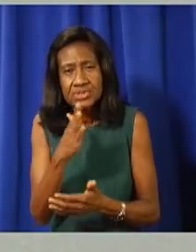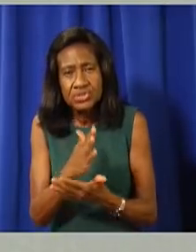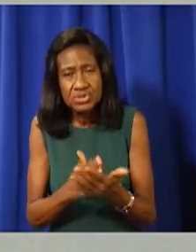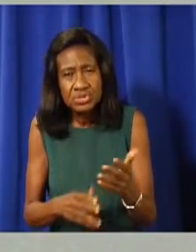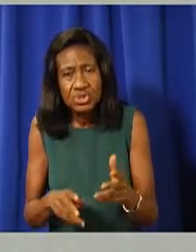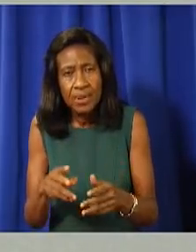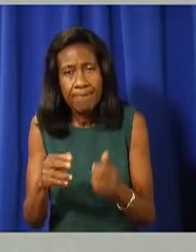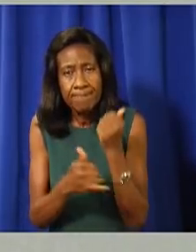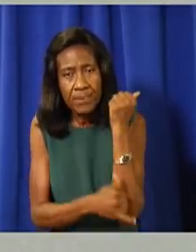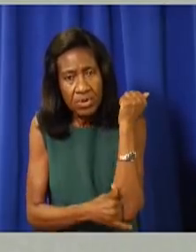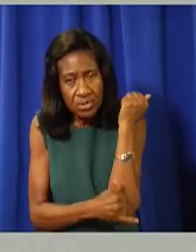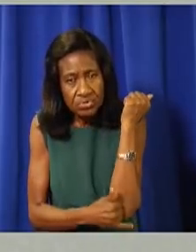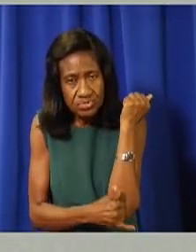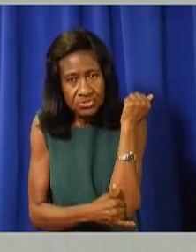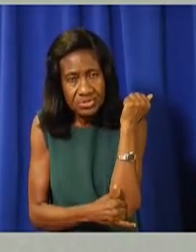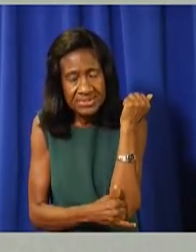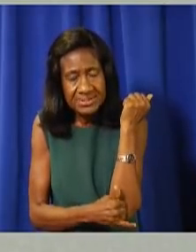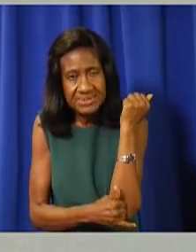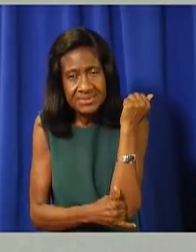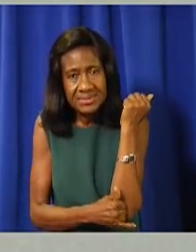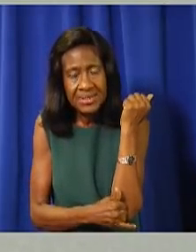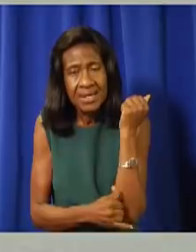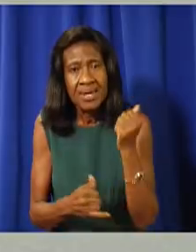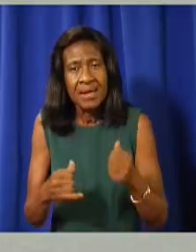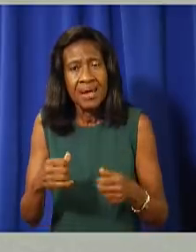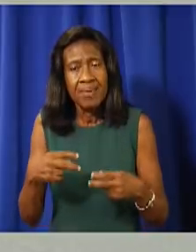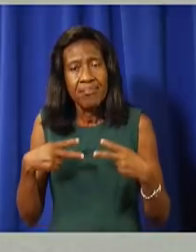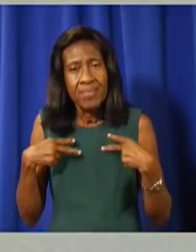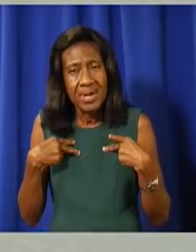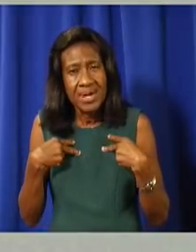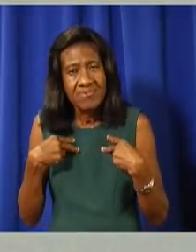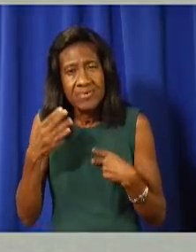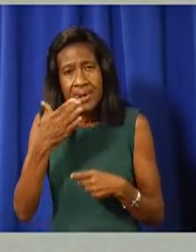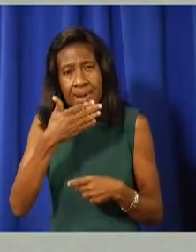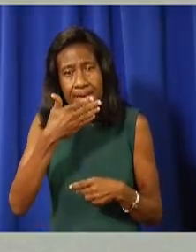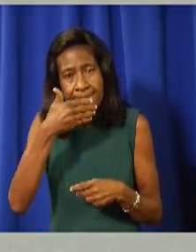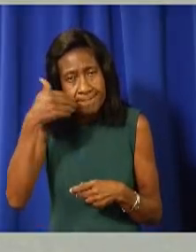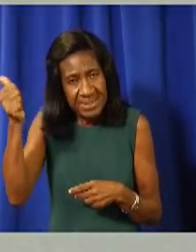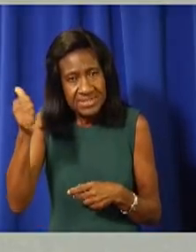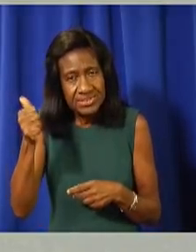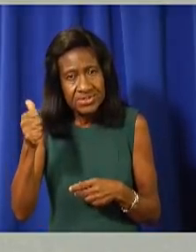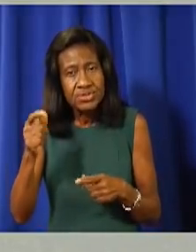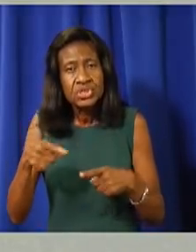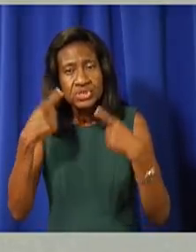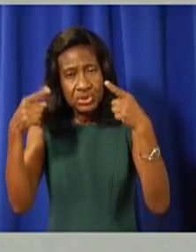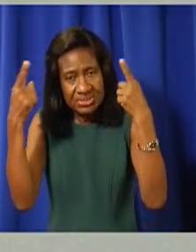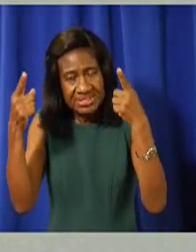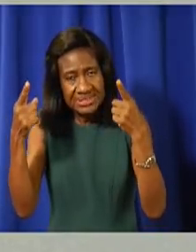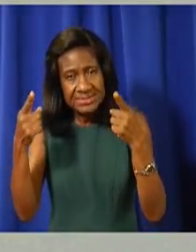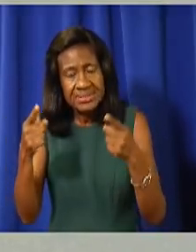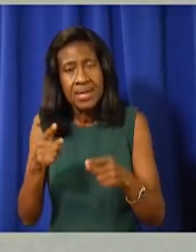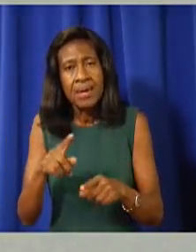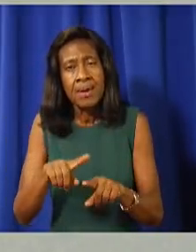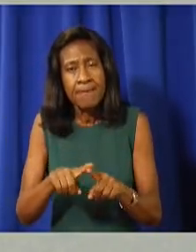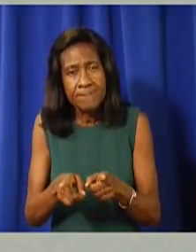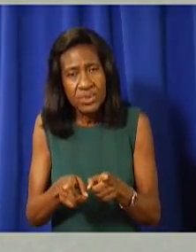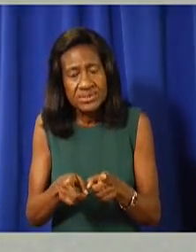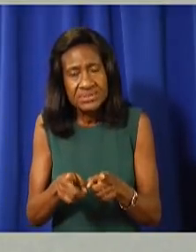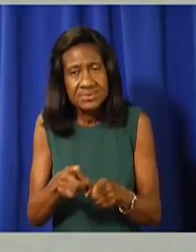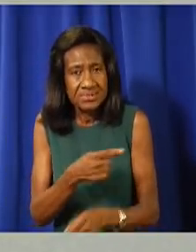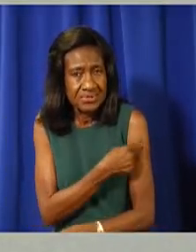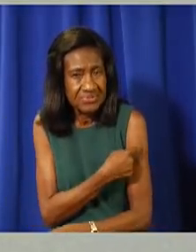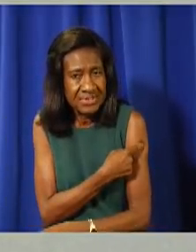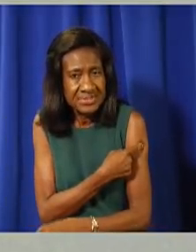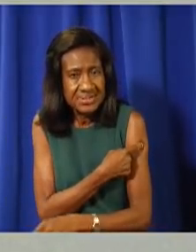success with longer periods between first and second doses, and that while vaccines may not slow transmission of the virus